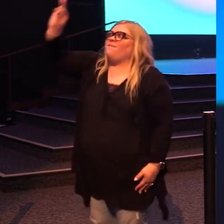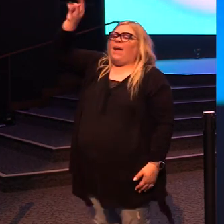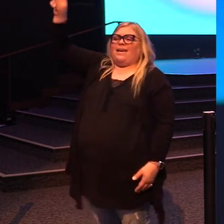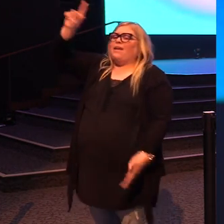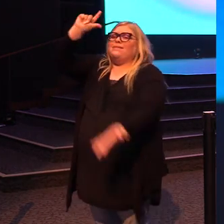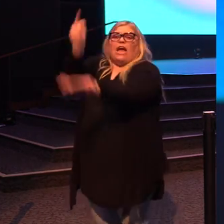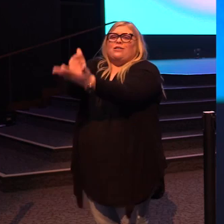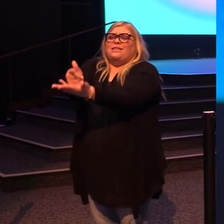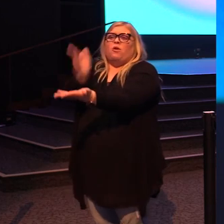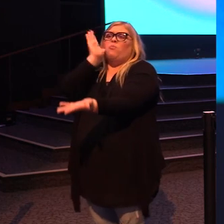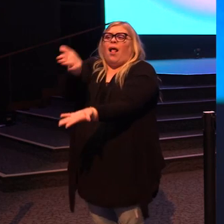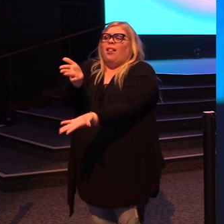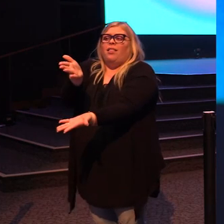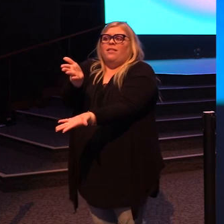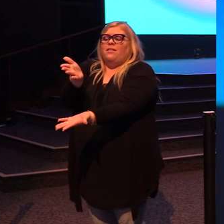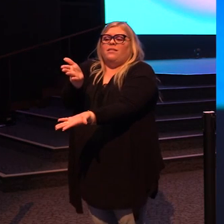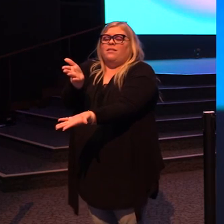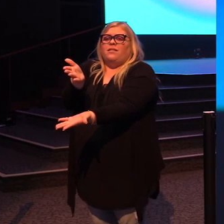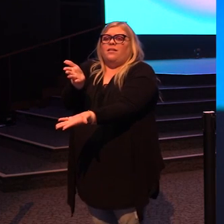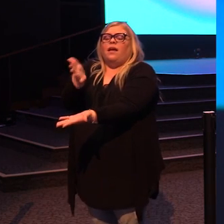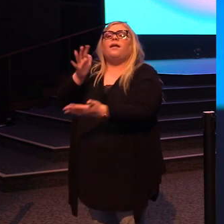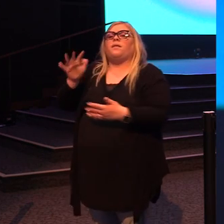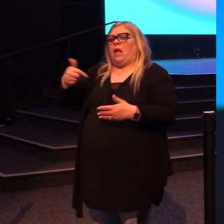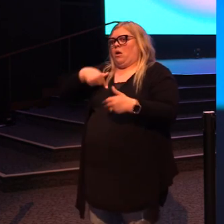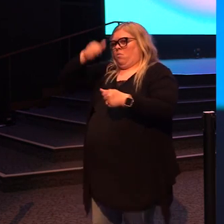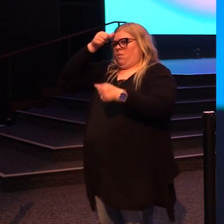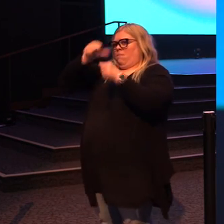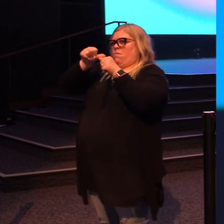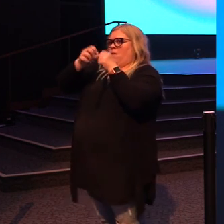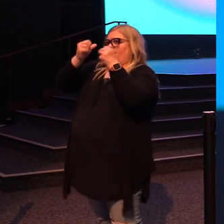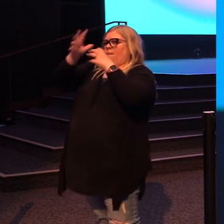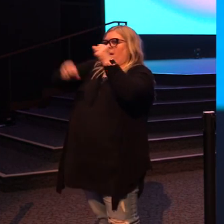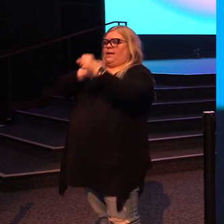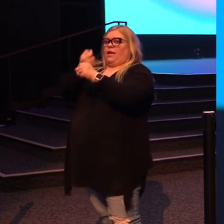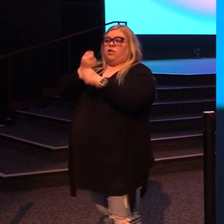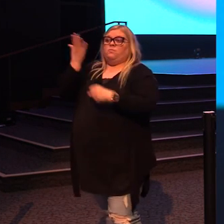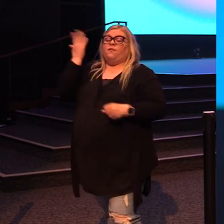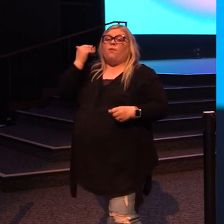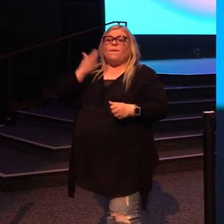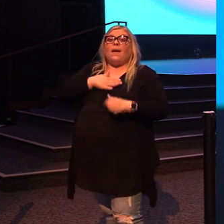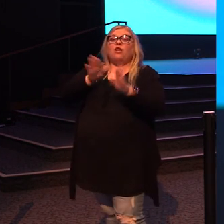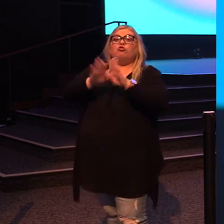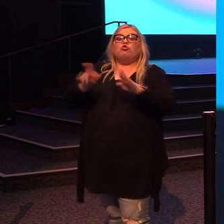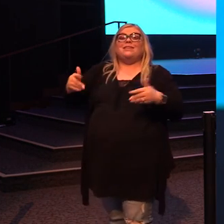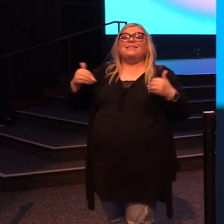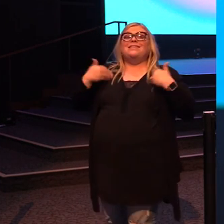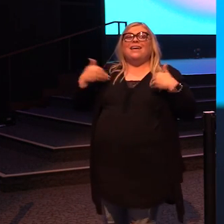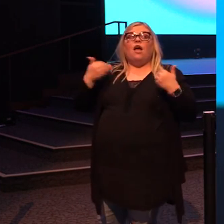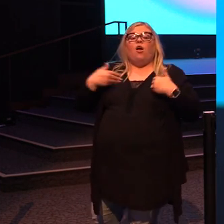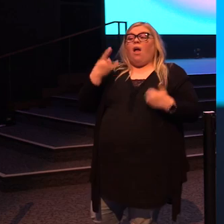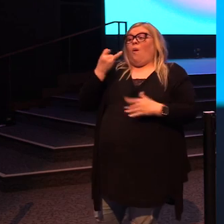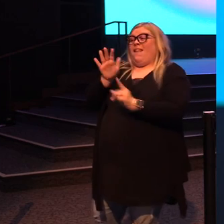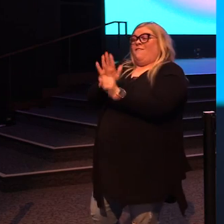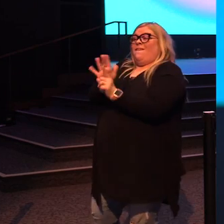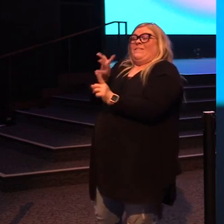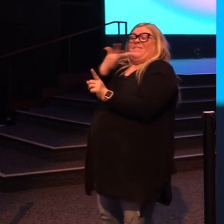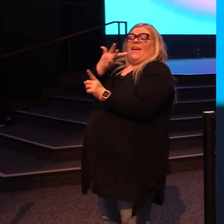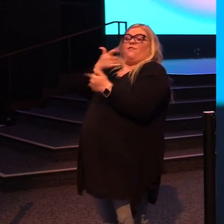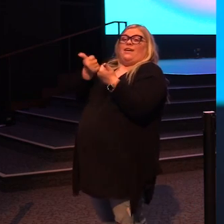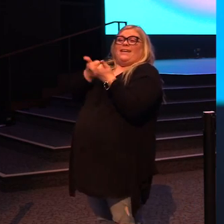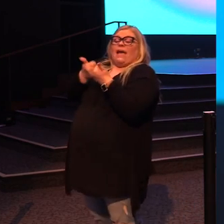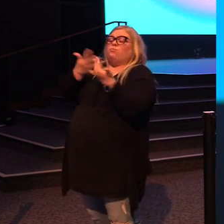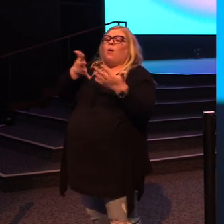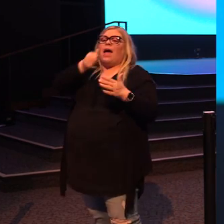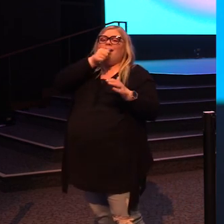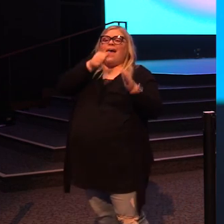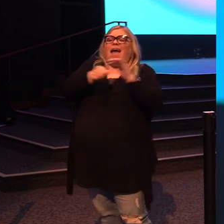guarantee. I remember years ago when my children were little, one of their favorite games was hide